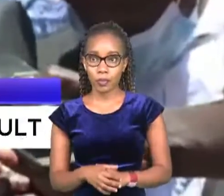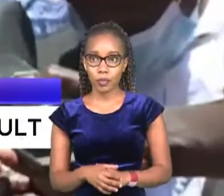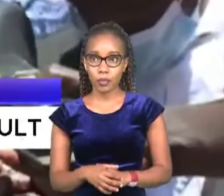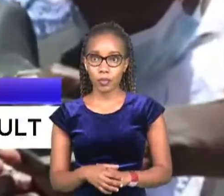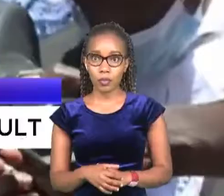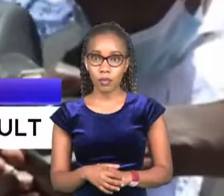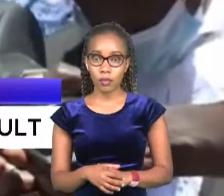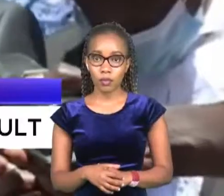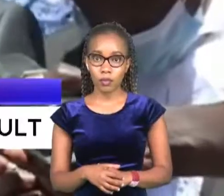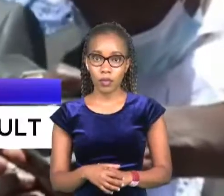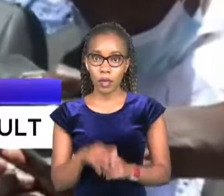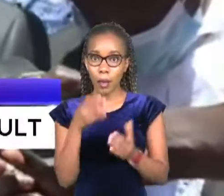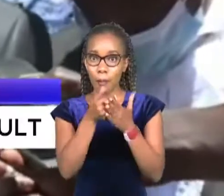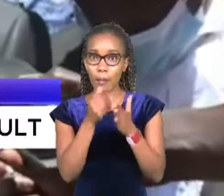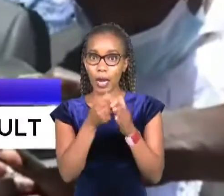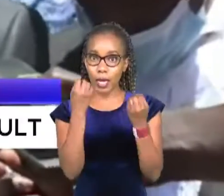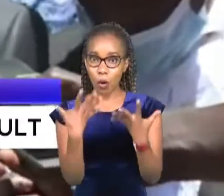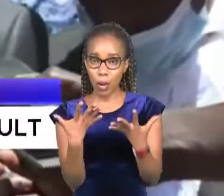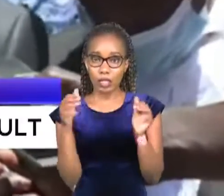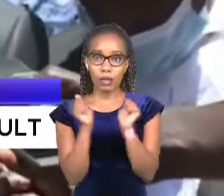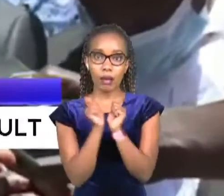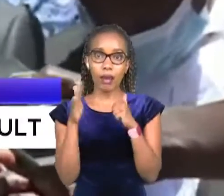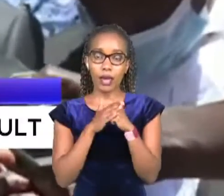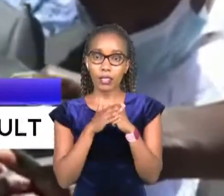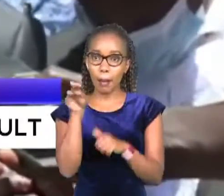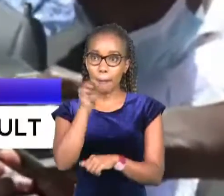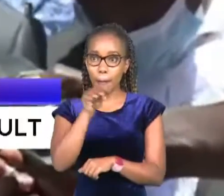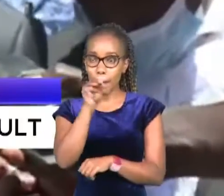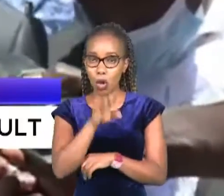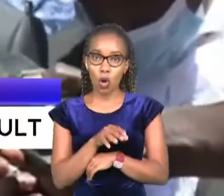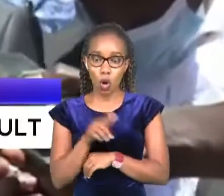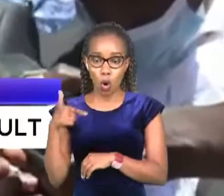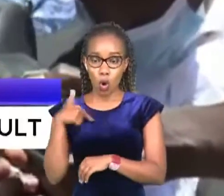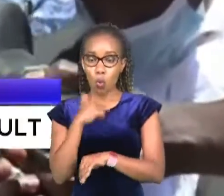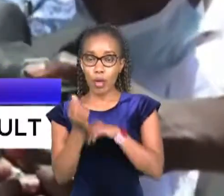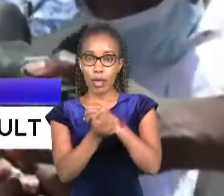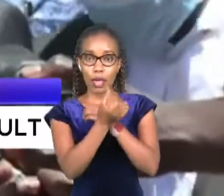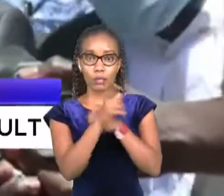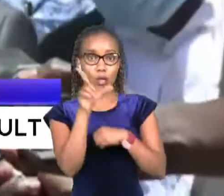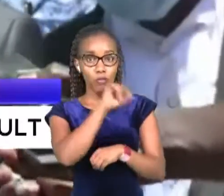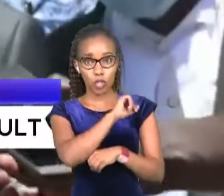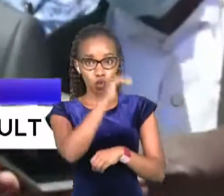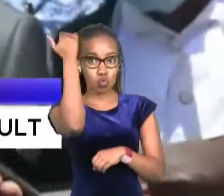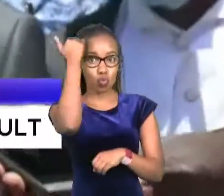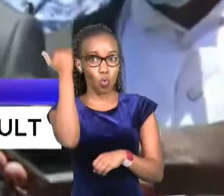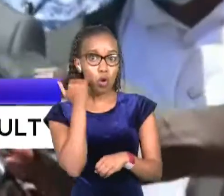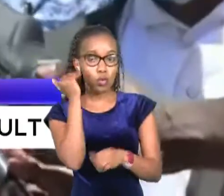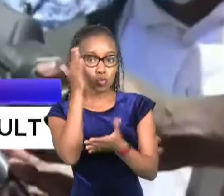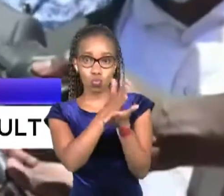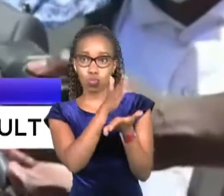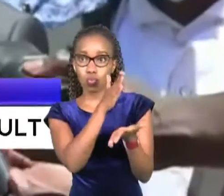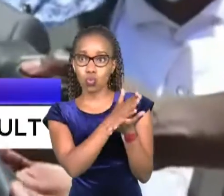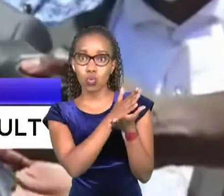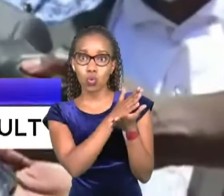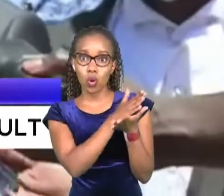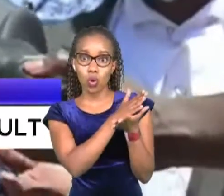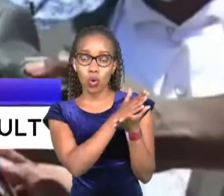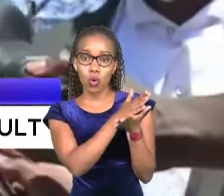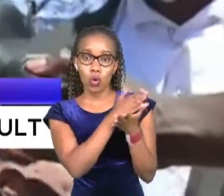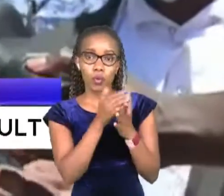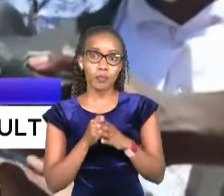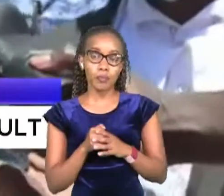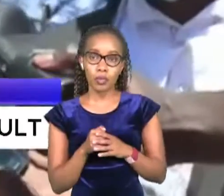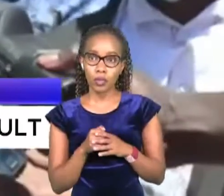yashilingi milioni kuminatisa tumeelezea makama ukweli kwamba hili dhana ya